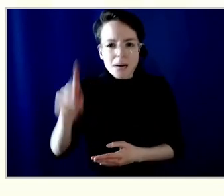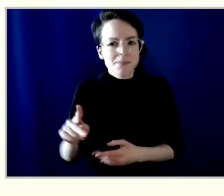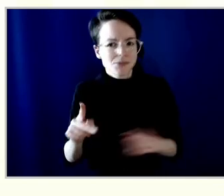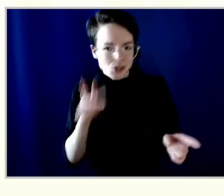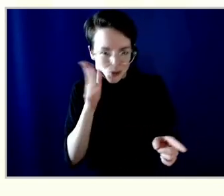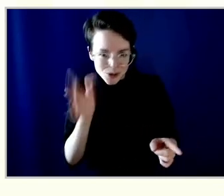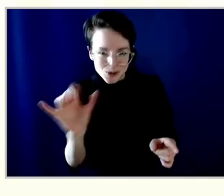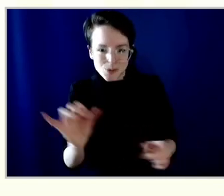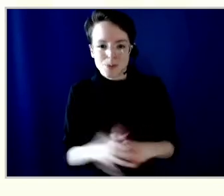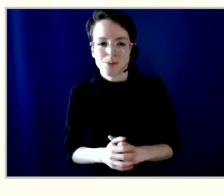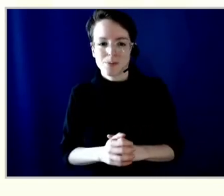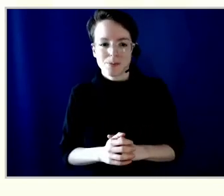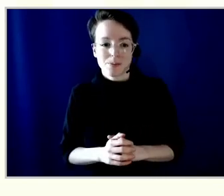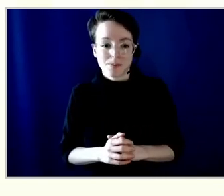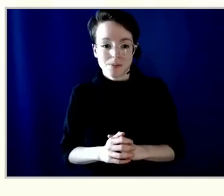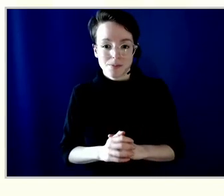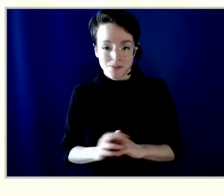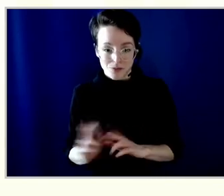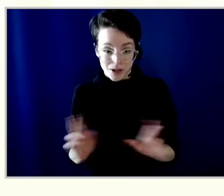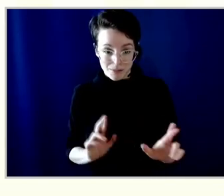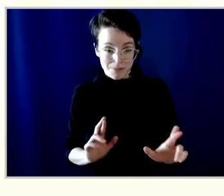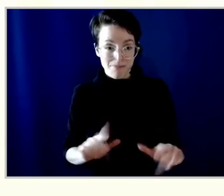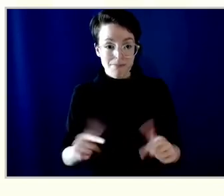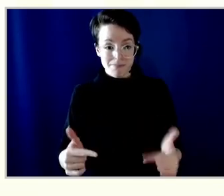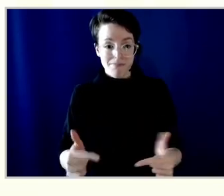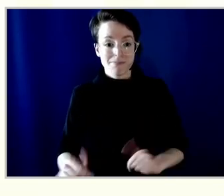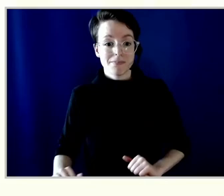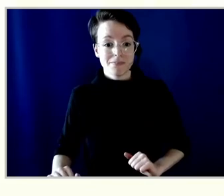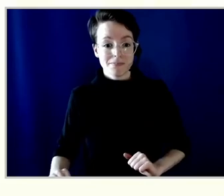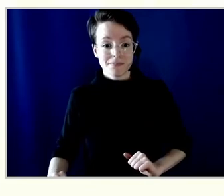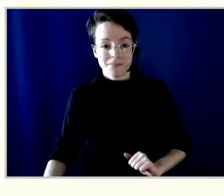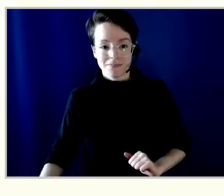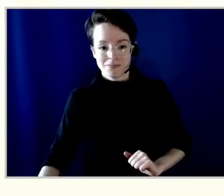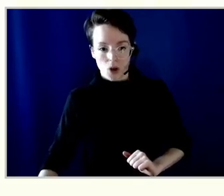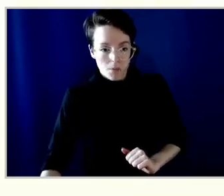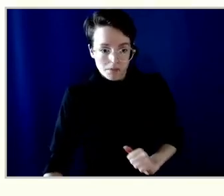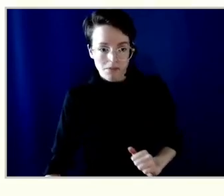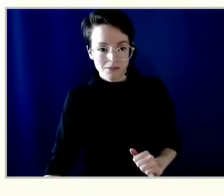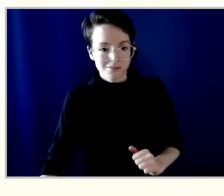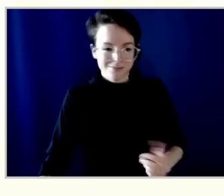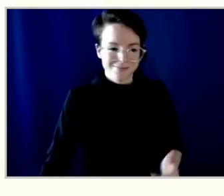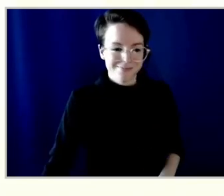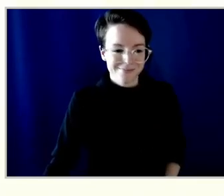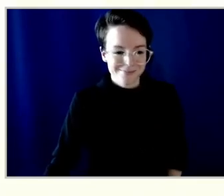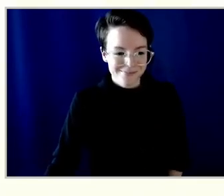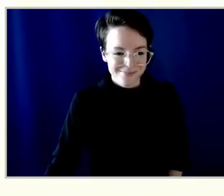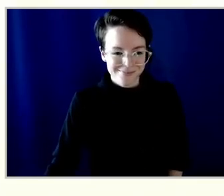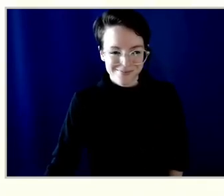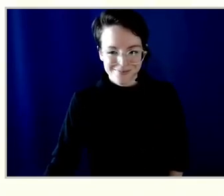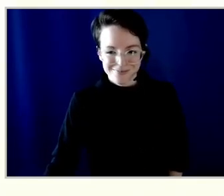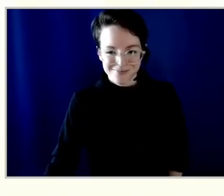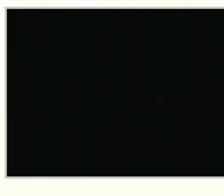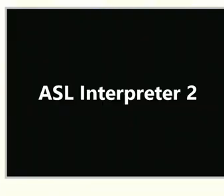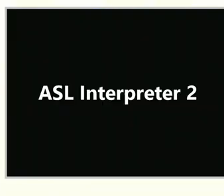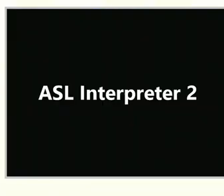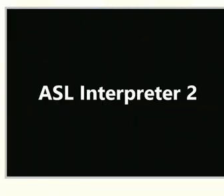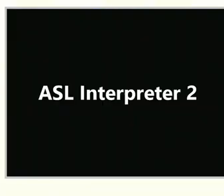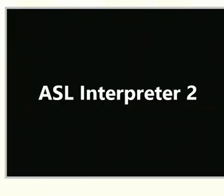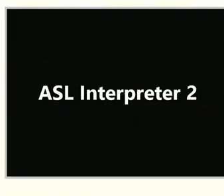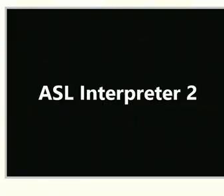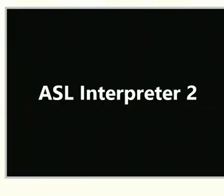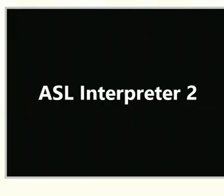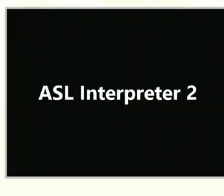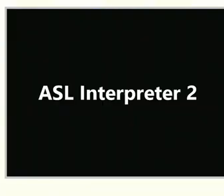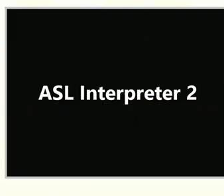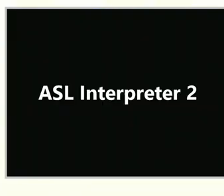People will tell you it's impossible, that things will never change. Well, to them we say, just watch. Because